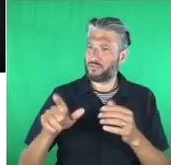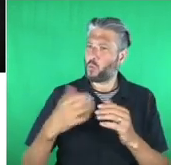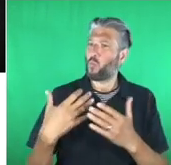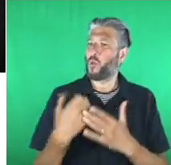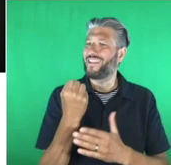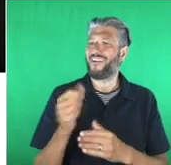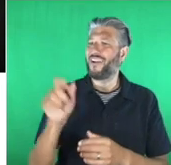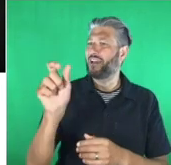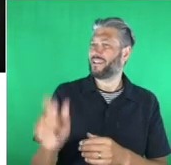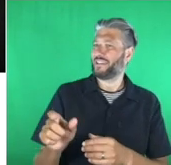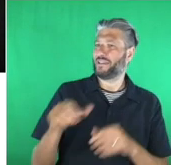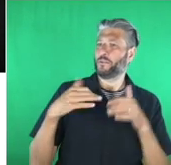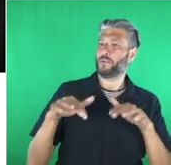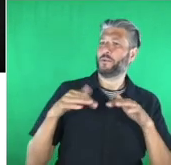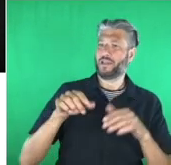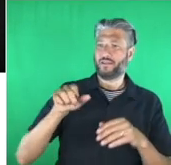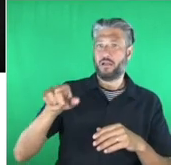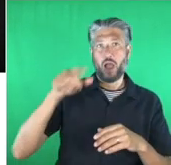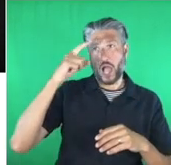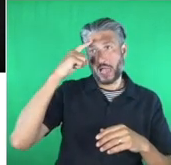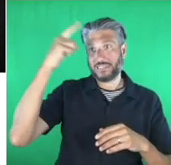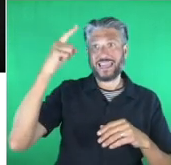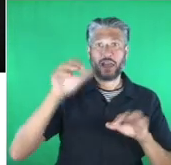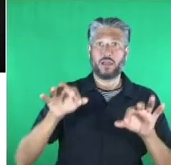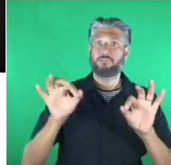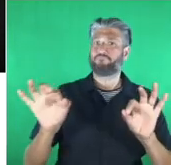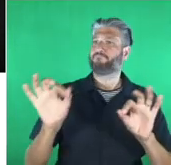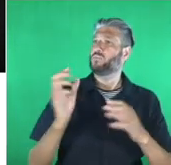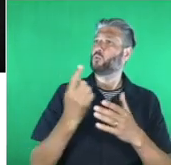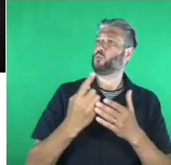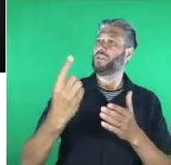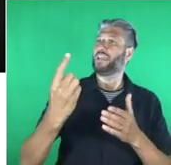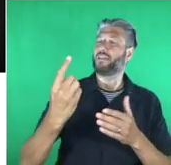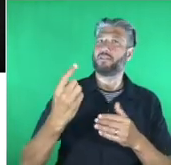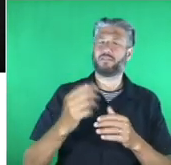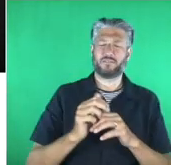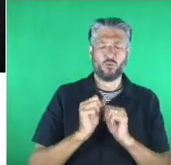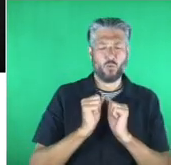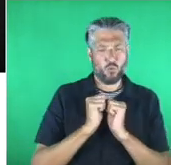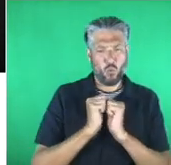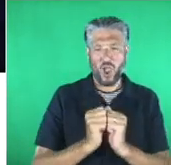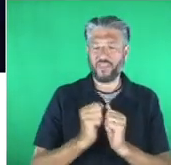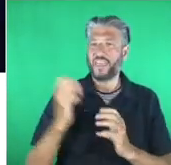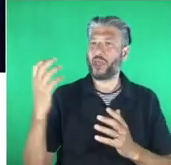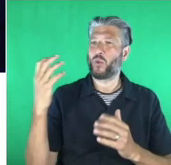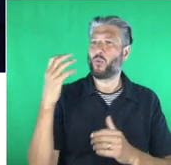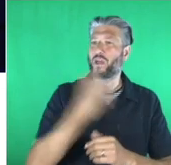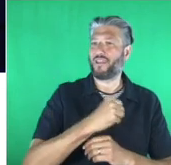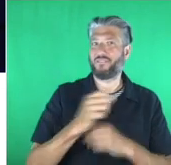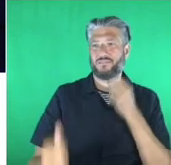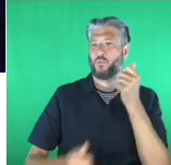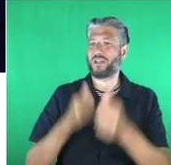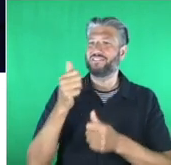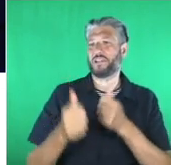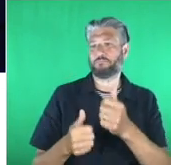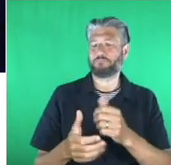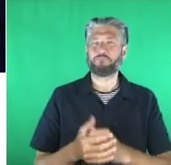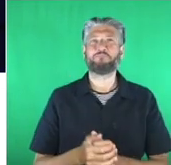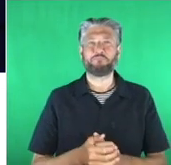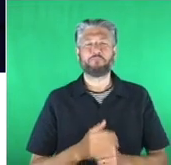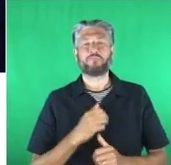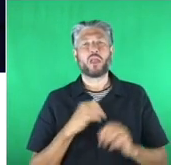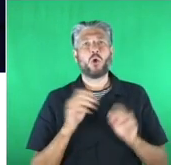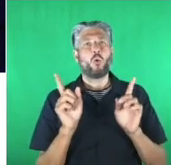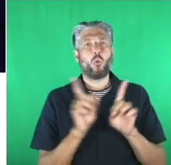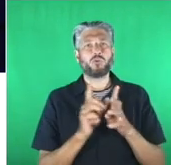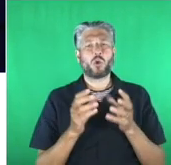unique idea an amazing and worthy winner of our first arts and culture award well done matthew i think it's also worth mentioning many entries